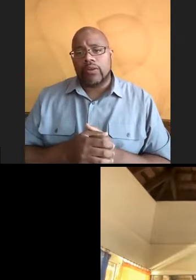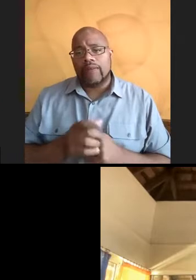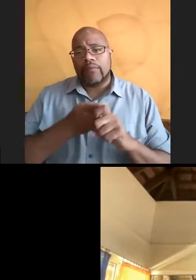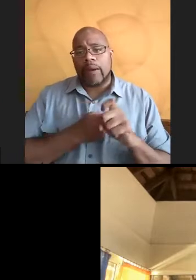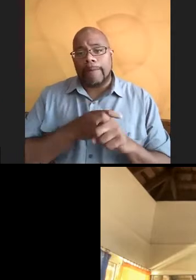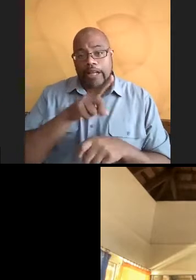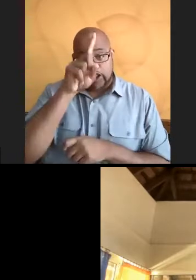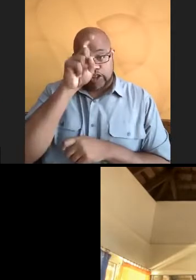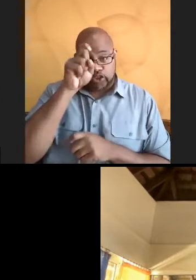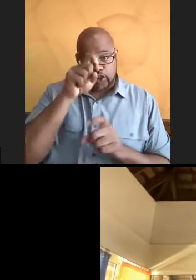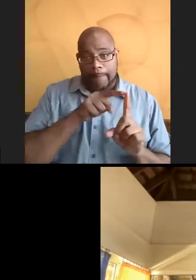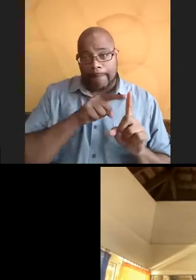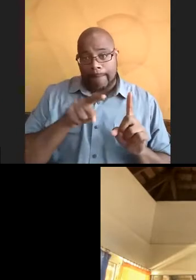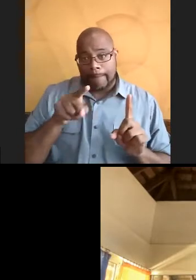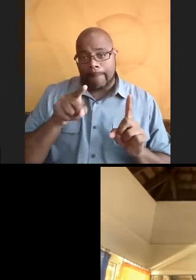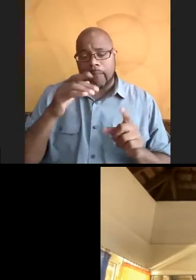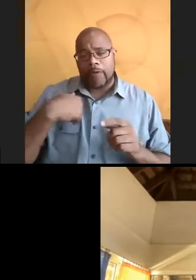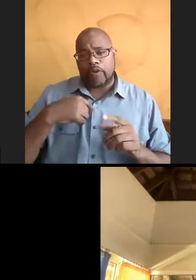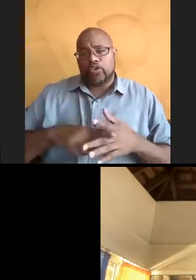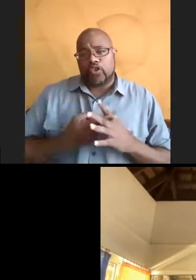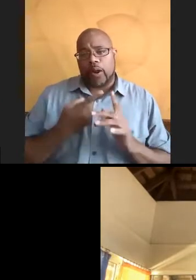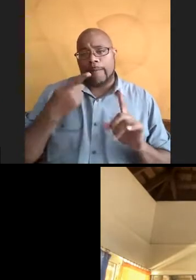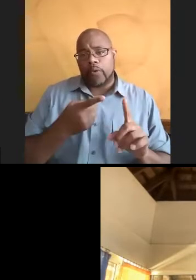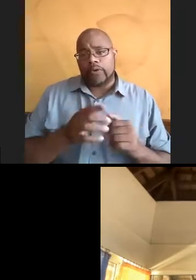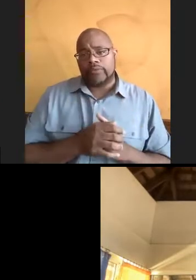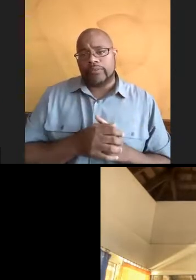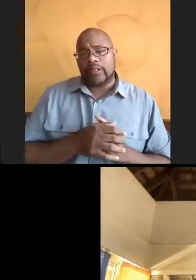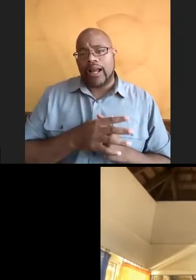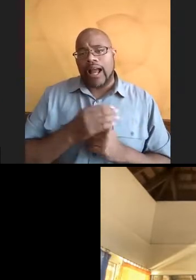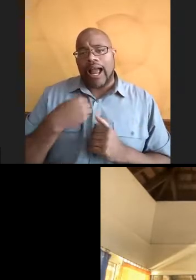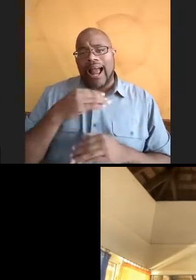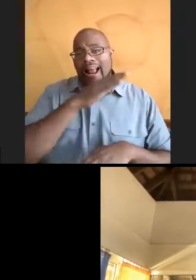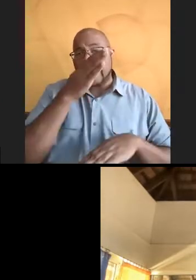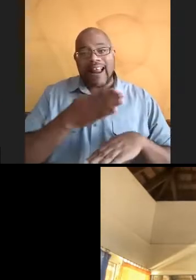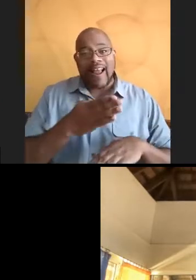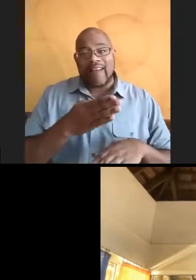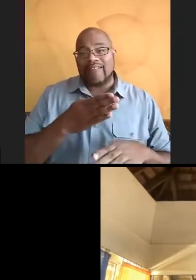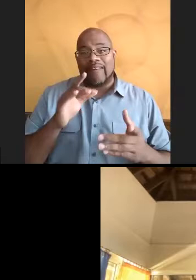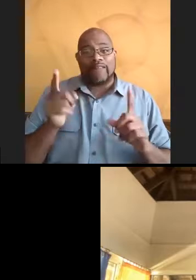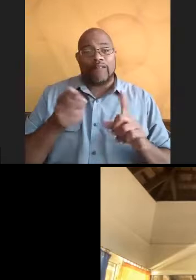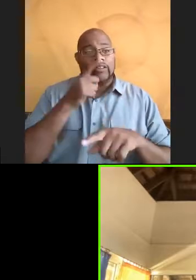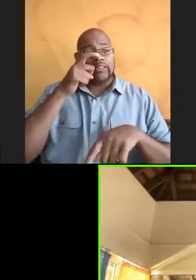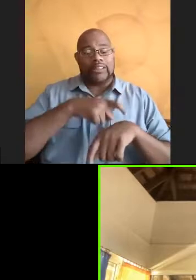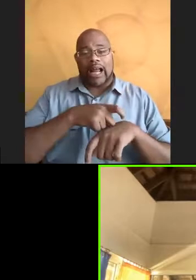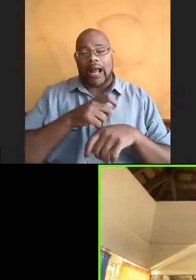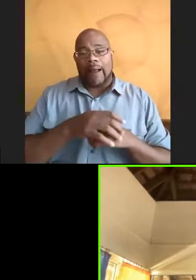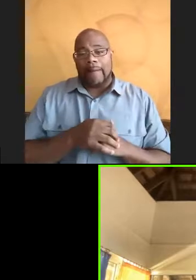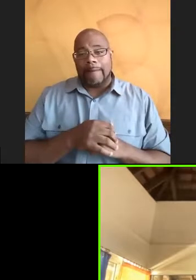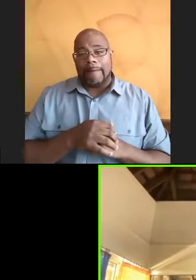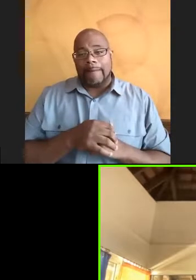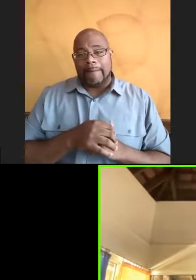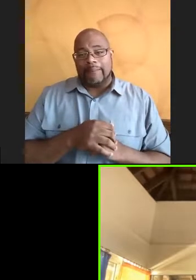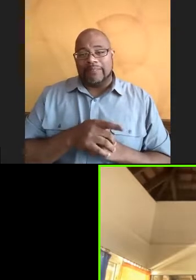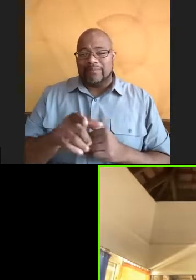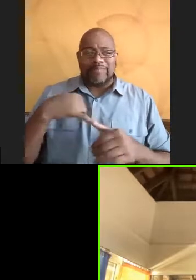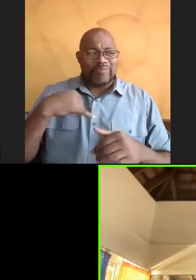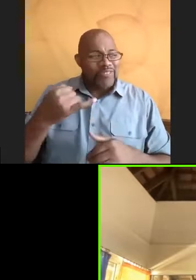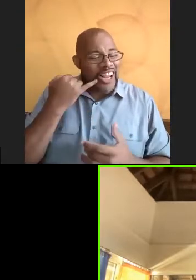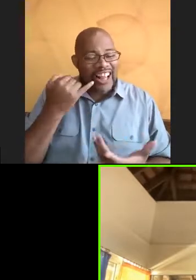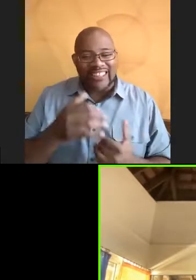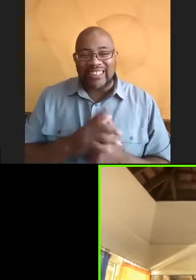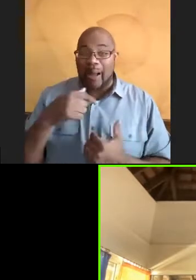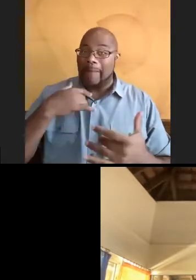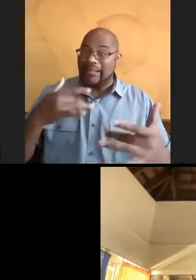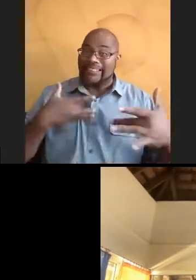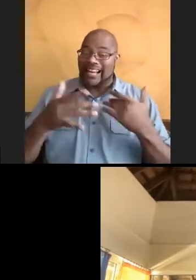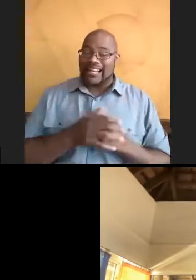and that's going to be our starting point. And I've never been, this is going be the first time I've been so jealous. I'm excited.